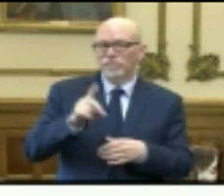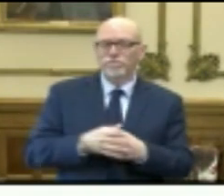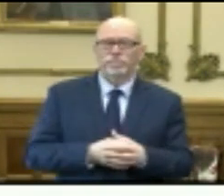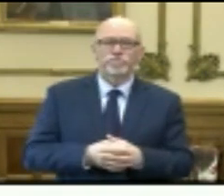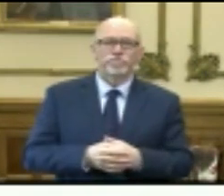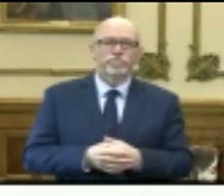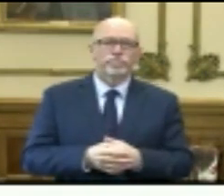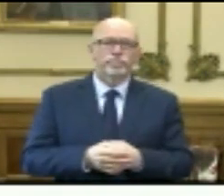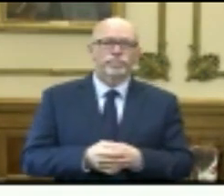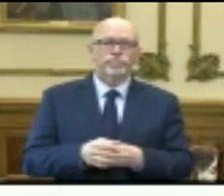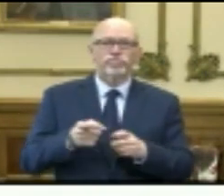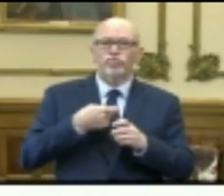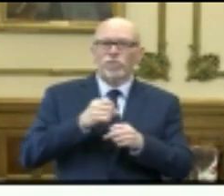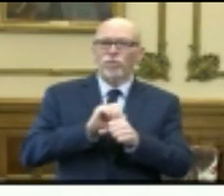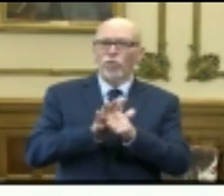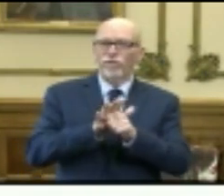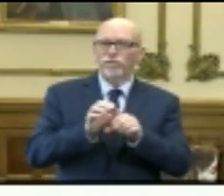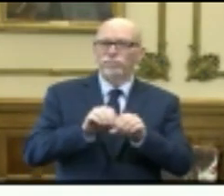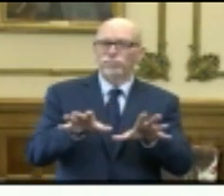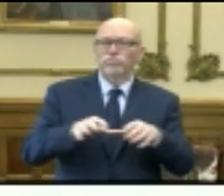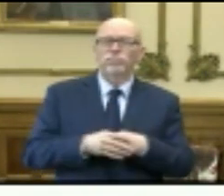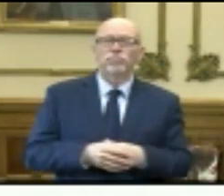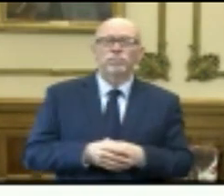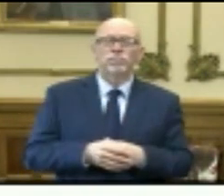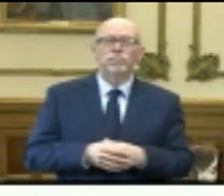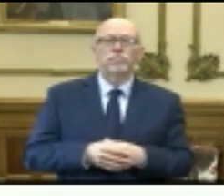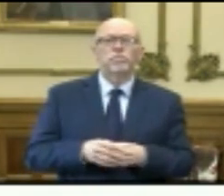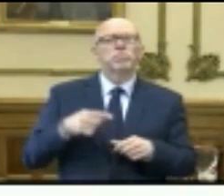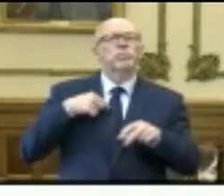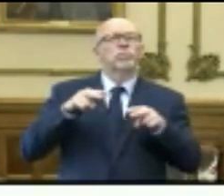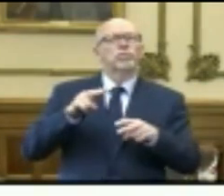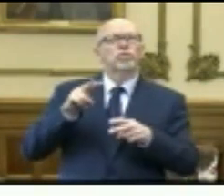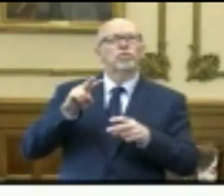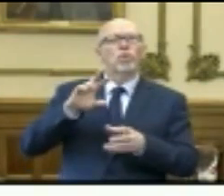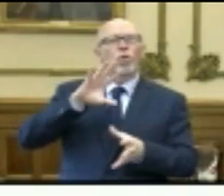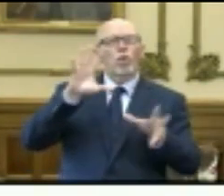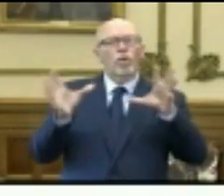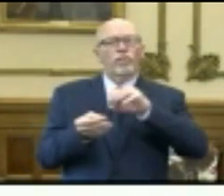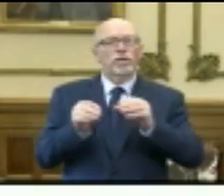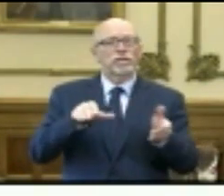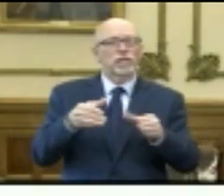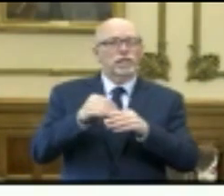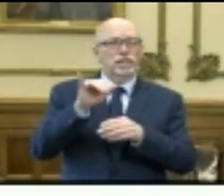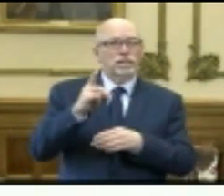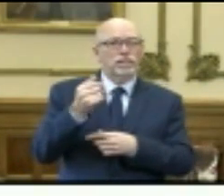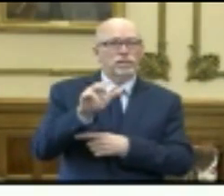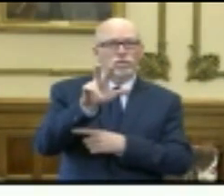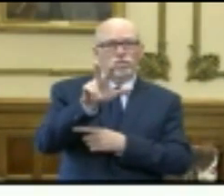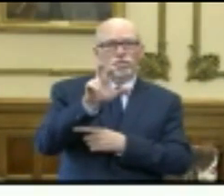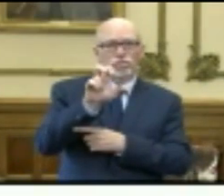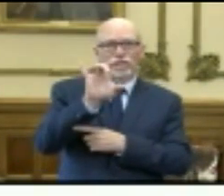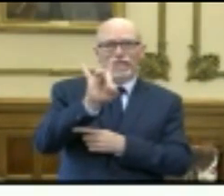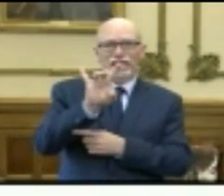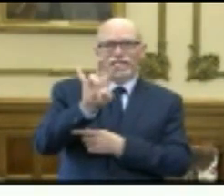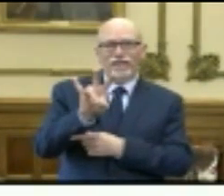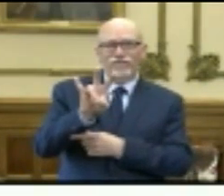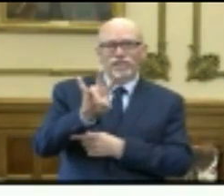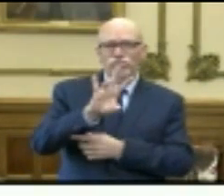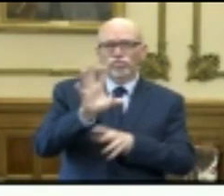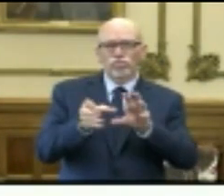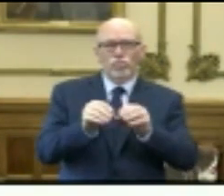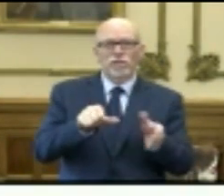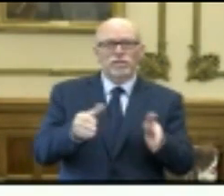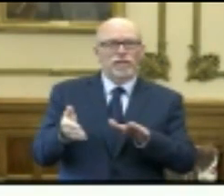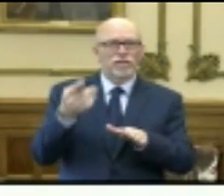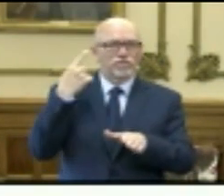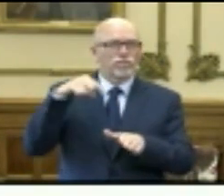from COVID-19. When we look at our overall death toll, Indiana now has 387 total deaths